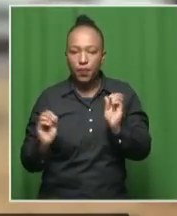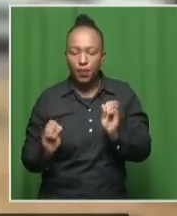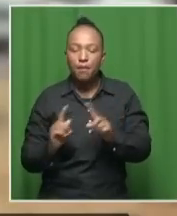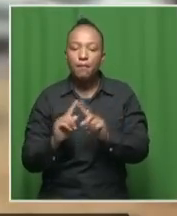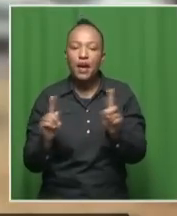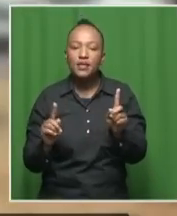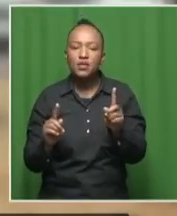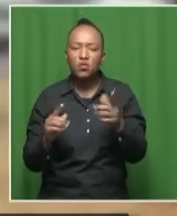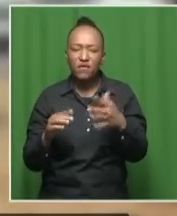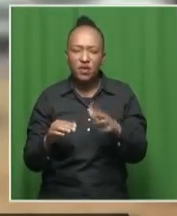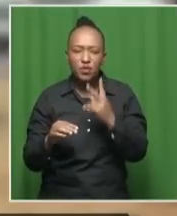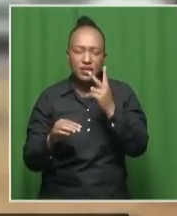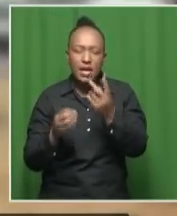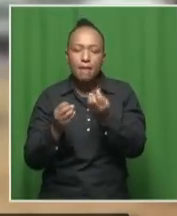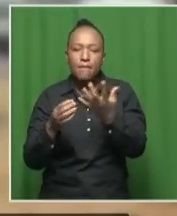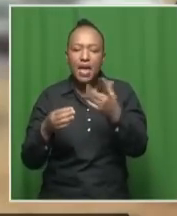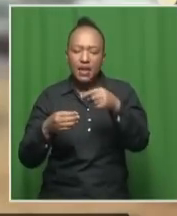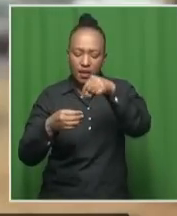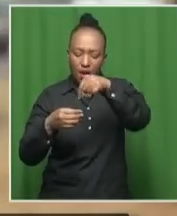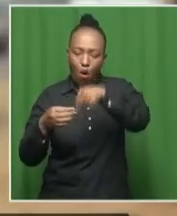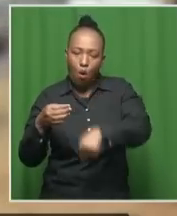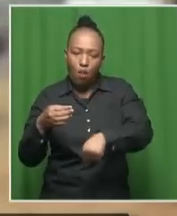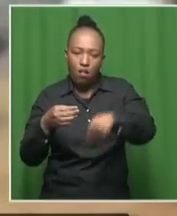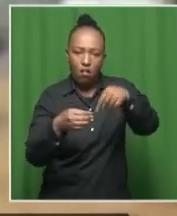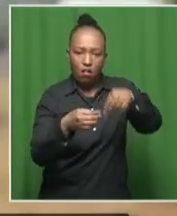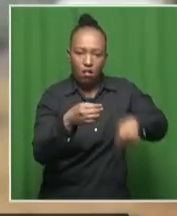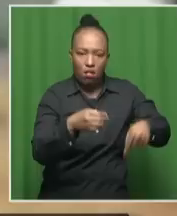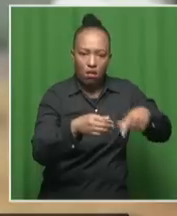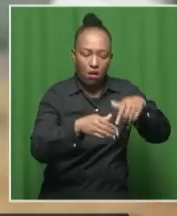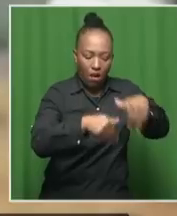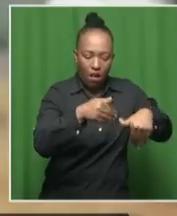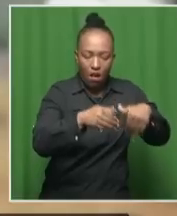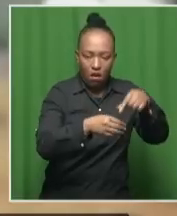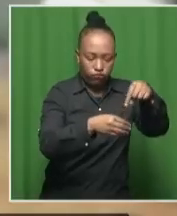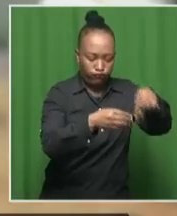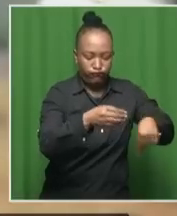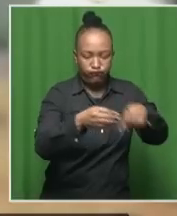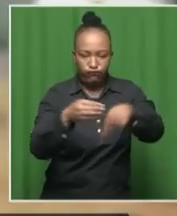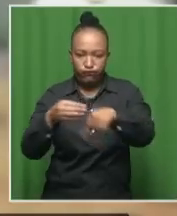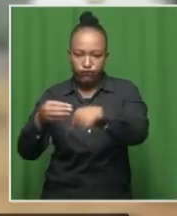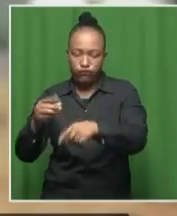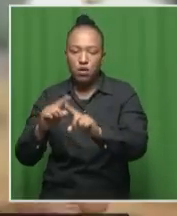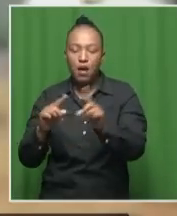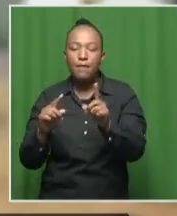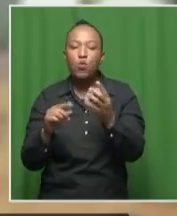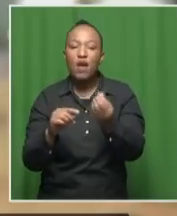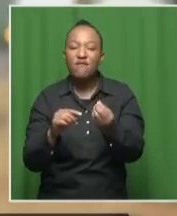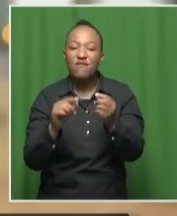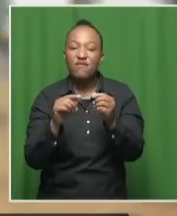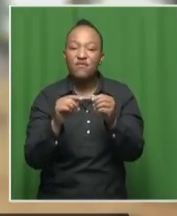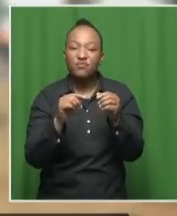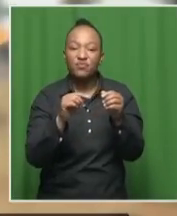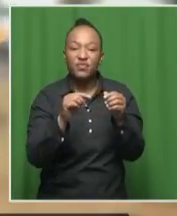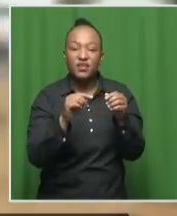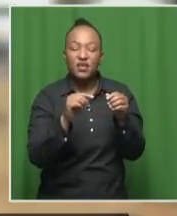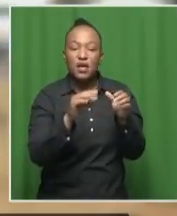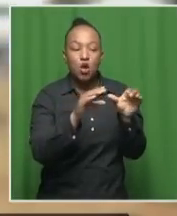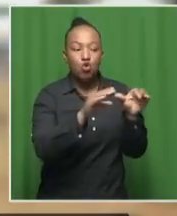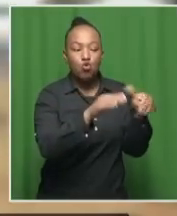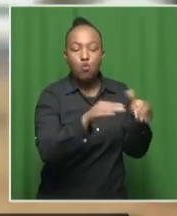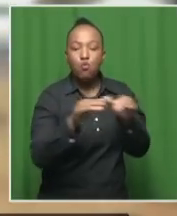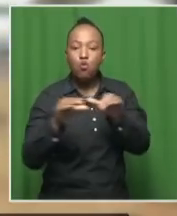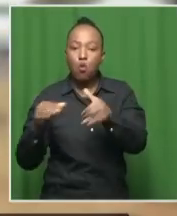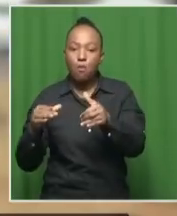And then what we found out with undercover unit was that we've got a tough war. It's a war between, you know, it's a territorial war